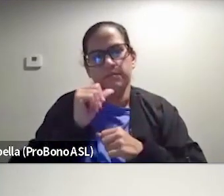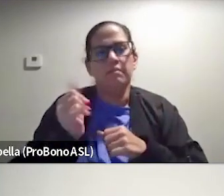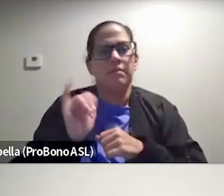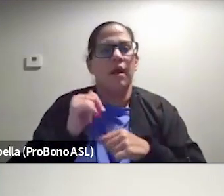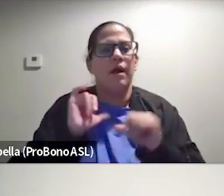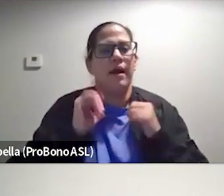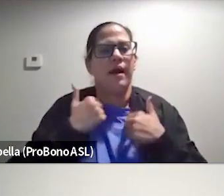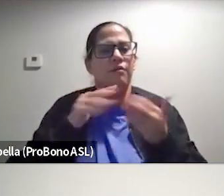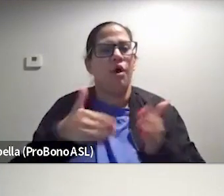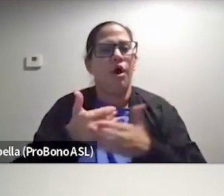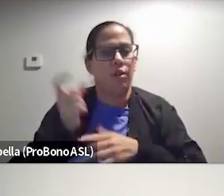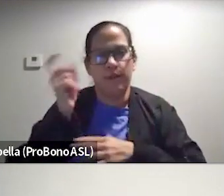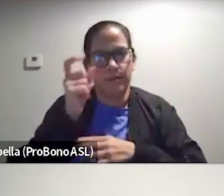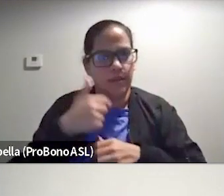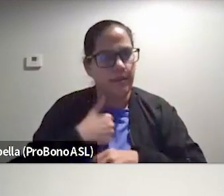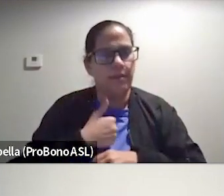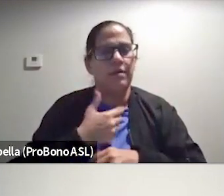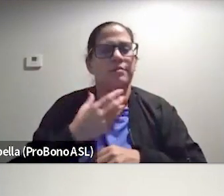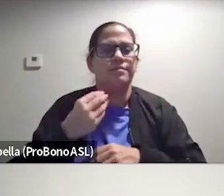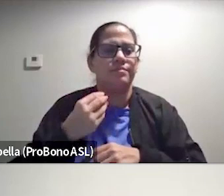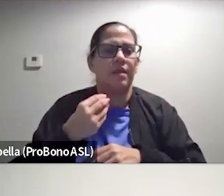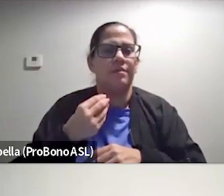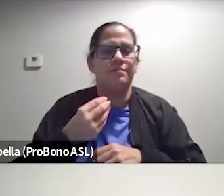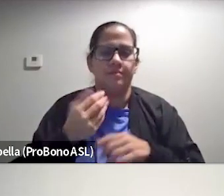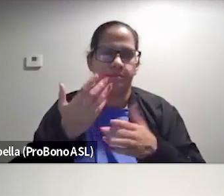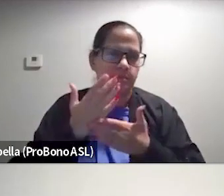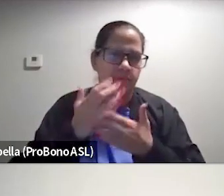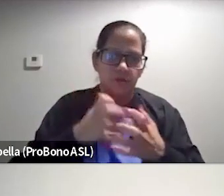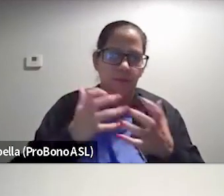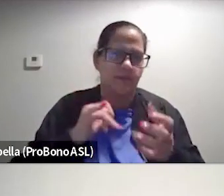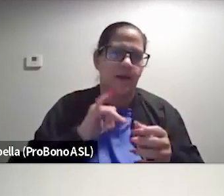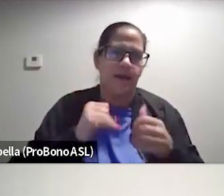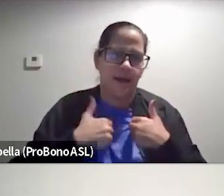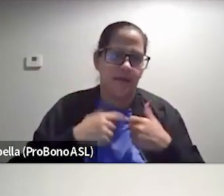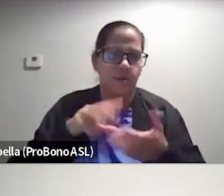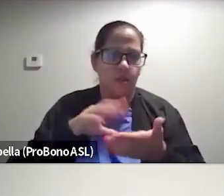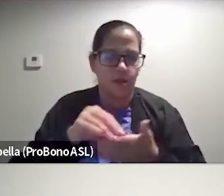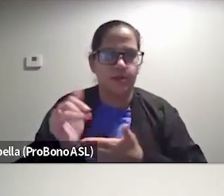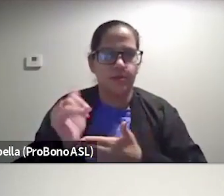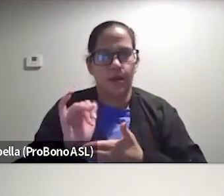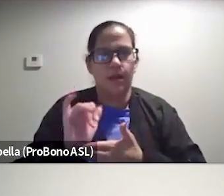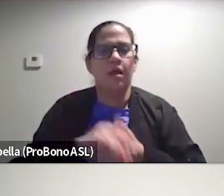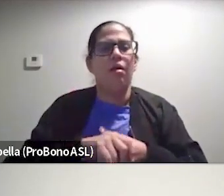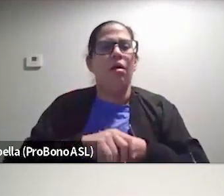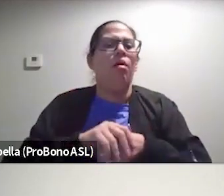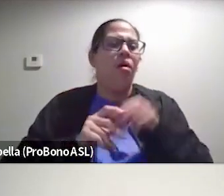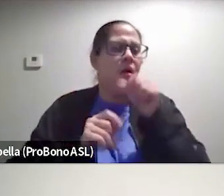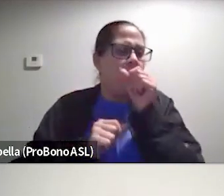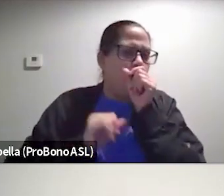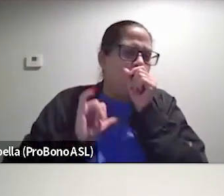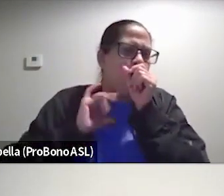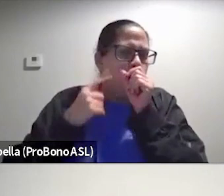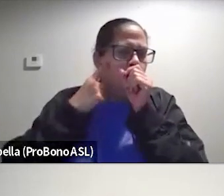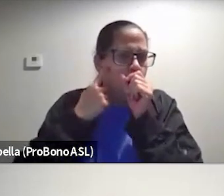have all of the wisdom and find four days, but there is so much that I have to learn as well. Uh, and I think